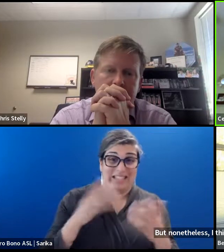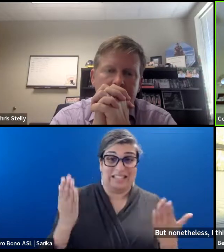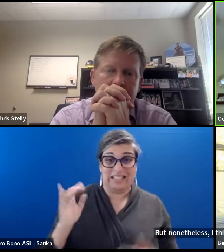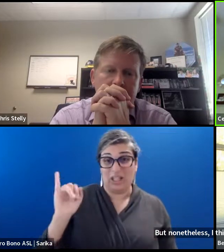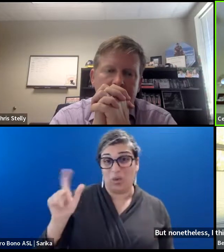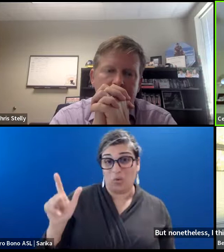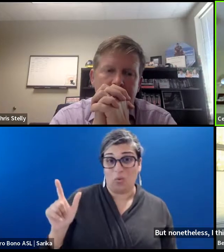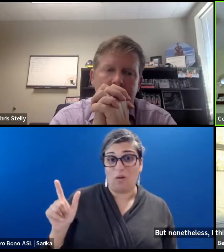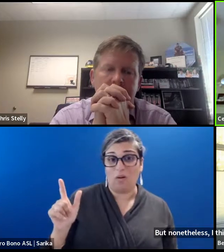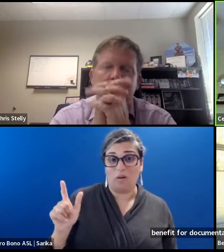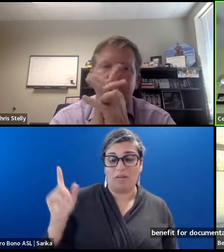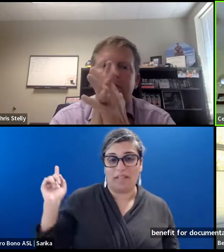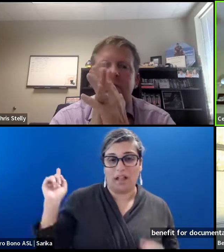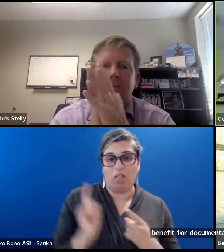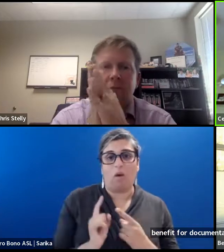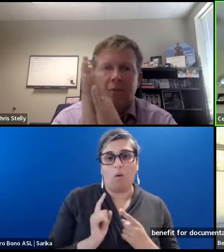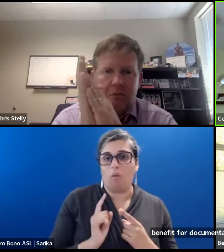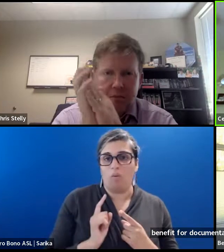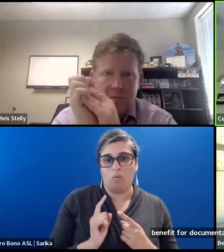With that low.